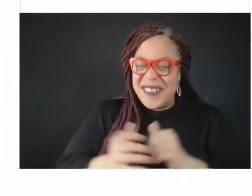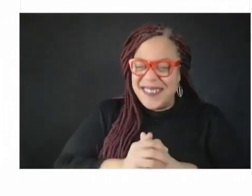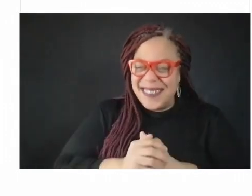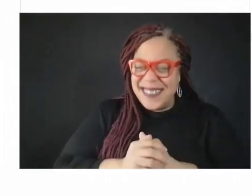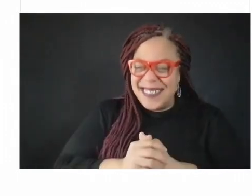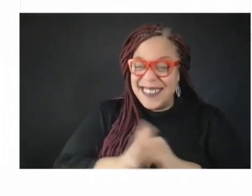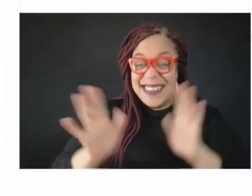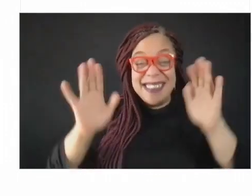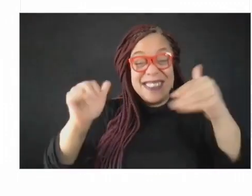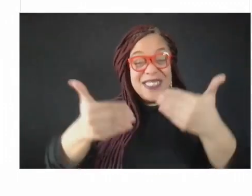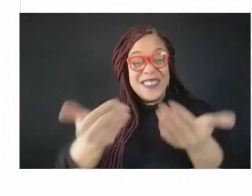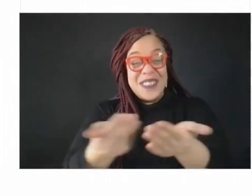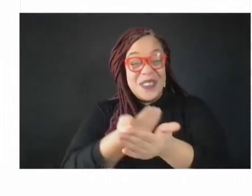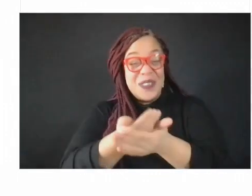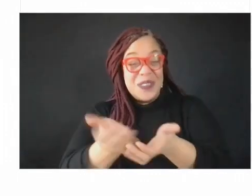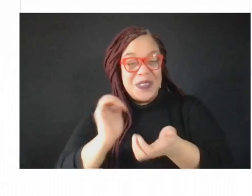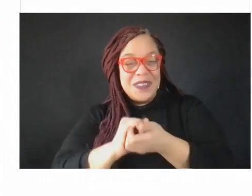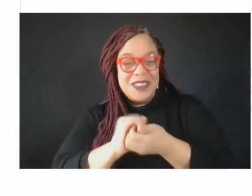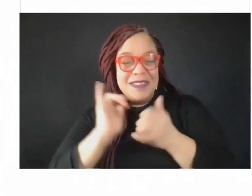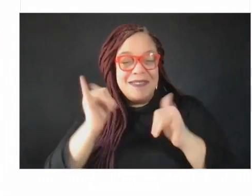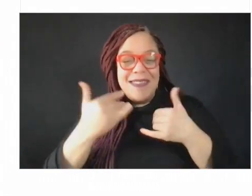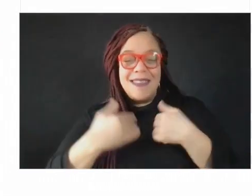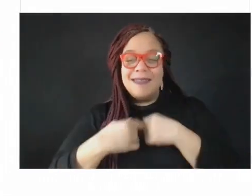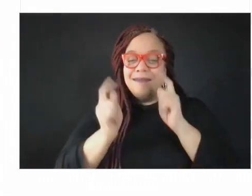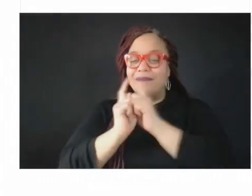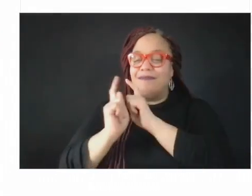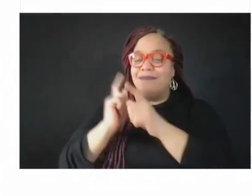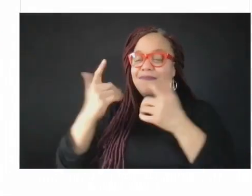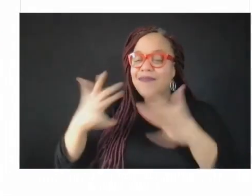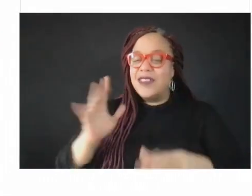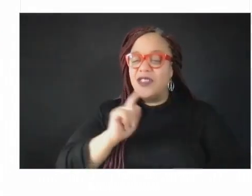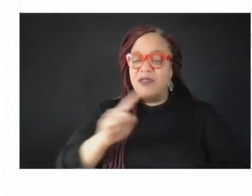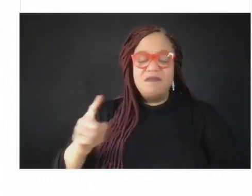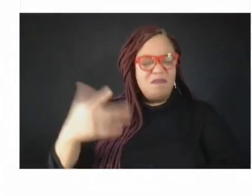that are on the front lines of the pandemic fight.